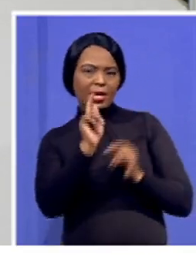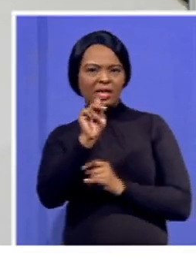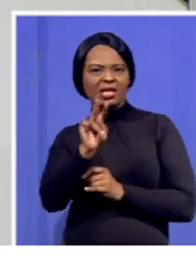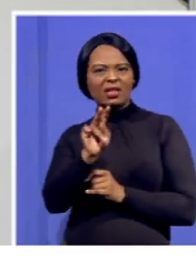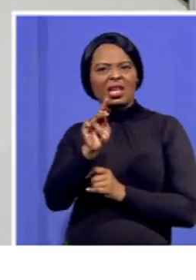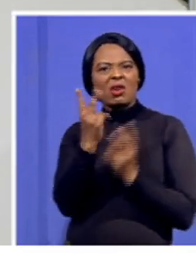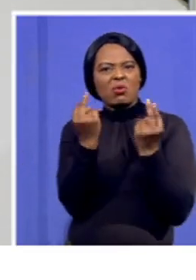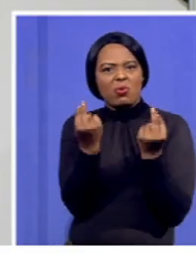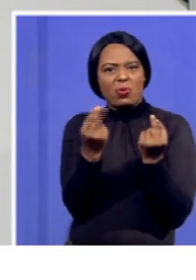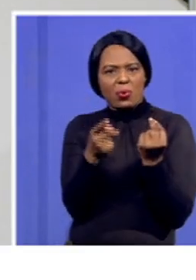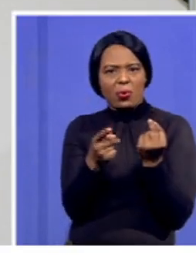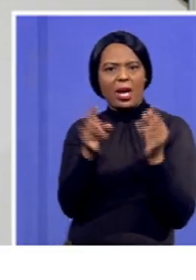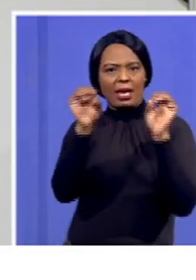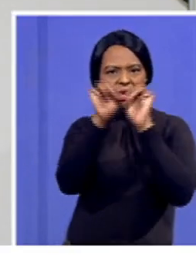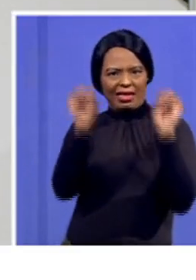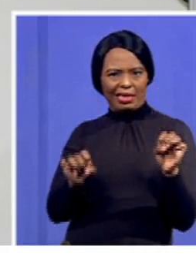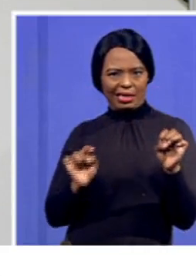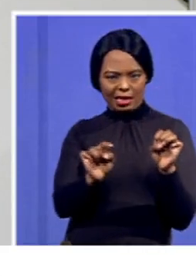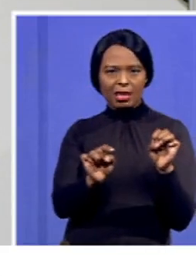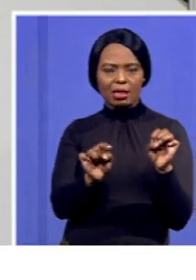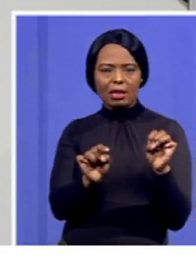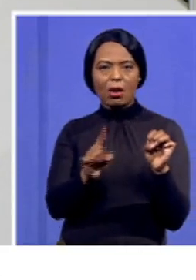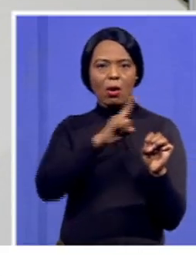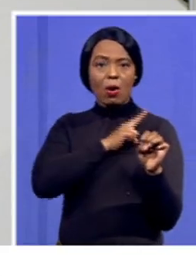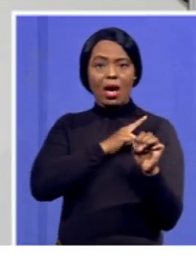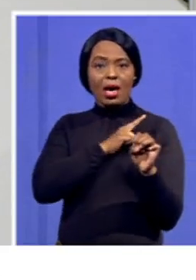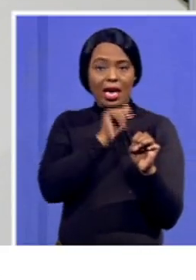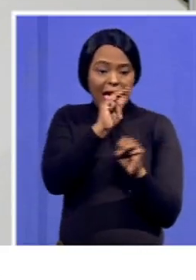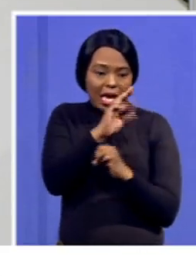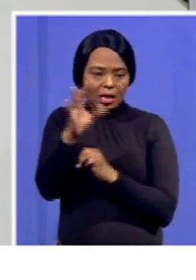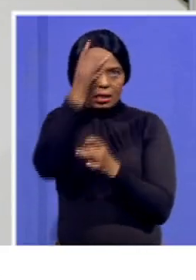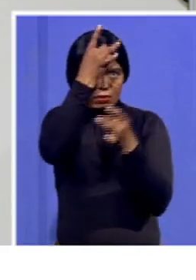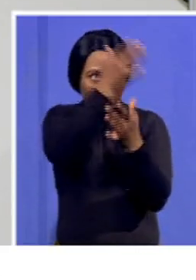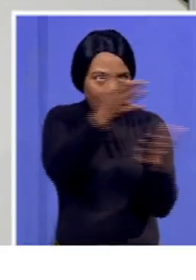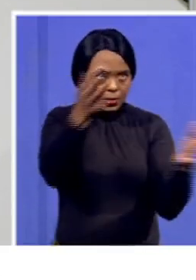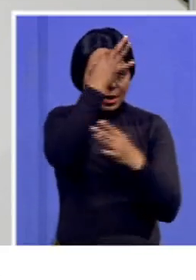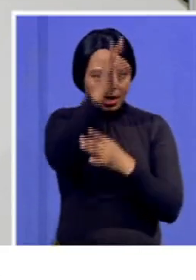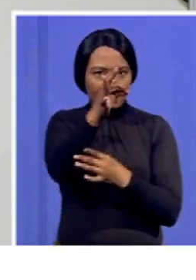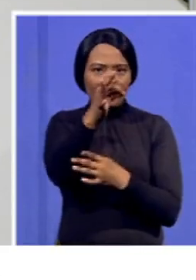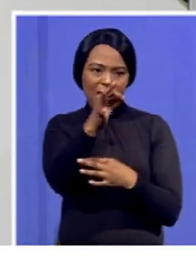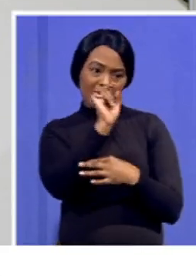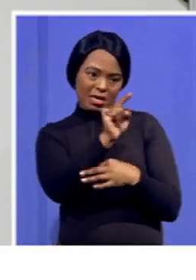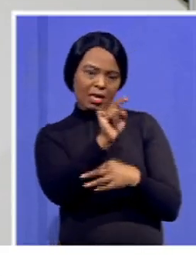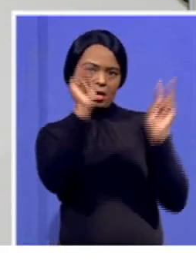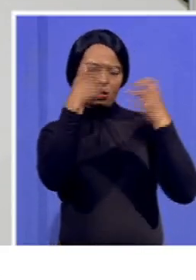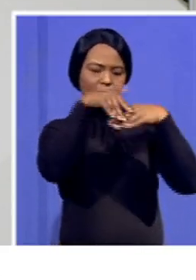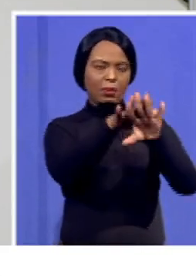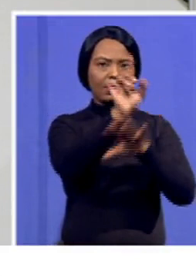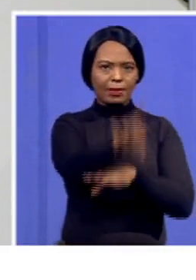where so far as the ANC instructed our government to implement and they've been doing very well. must commend Comrade